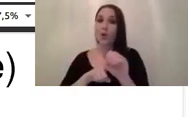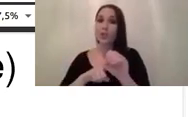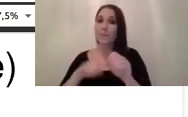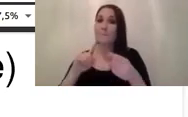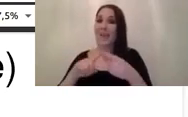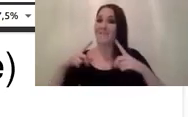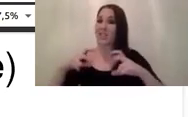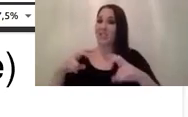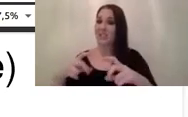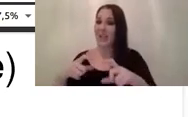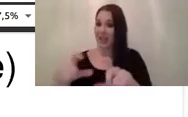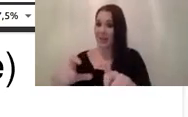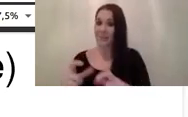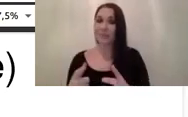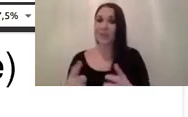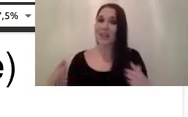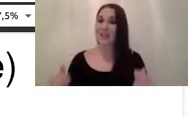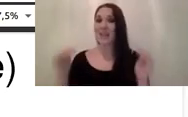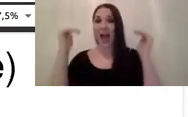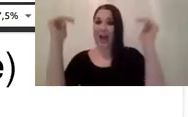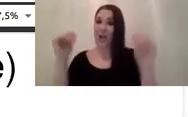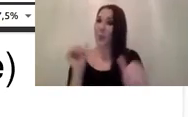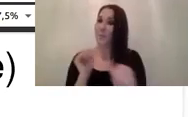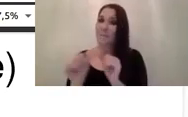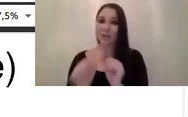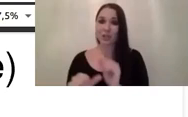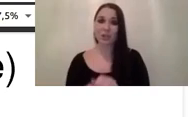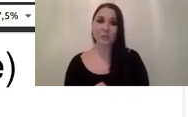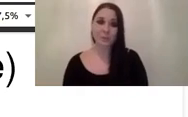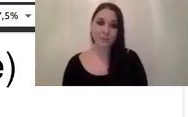see here in the right hand side um some some charts some uh